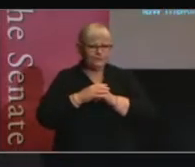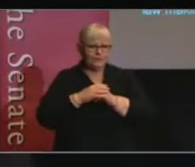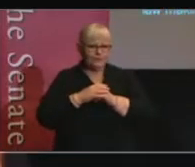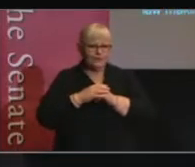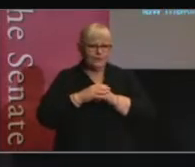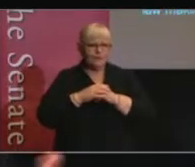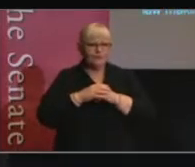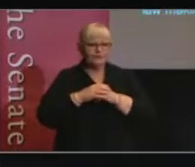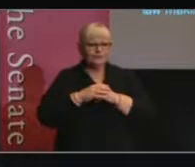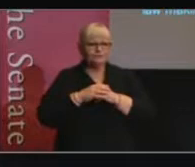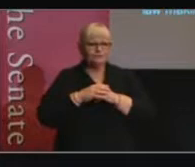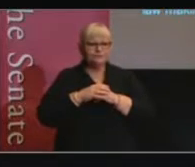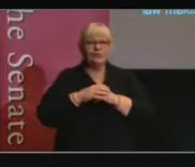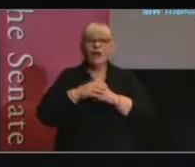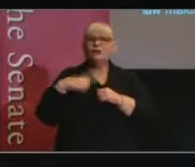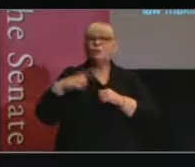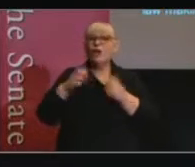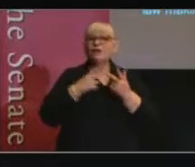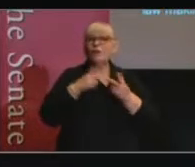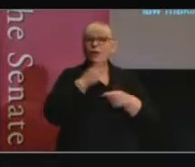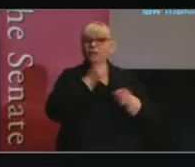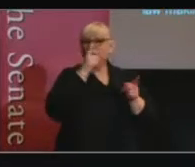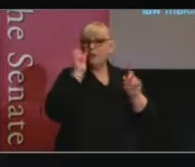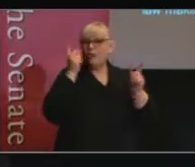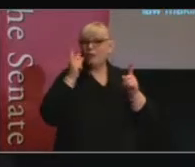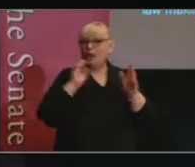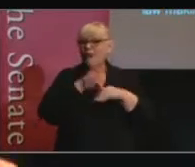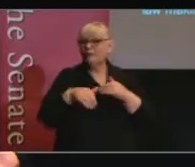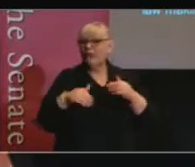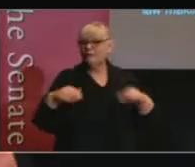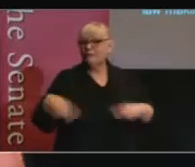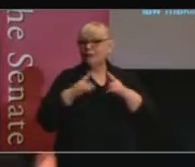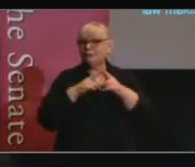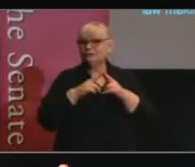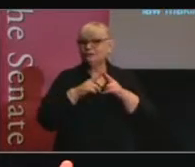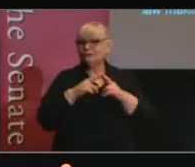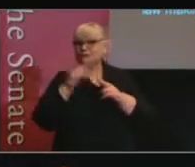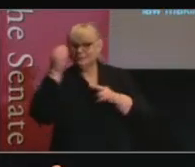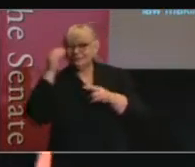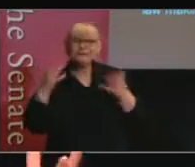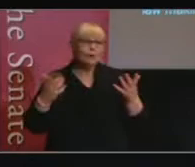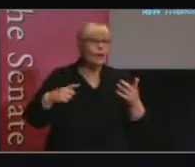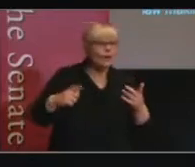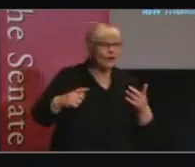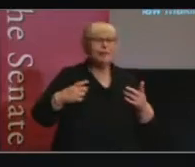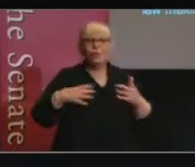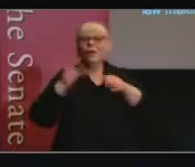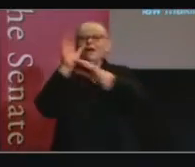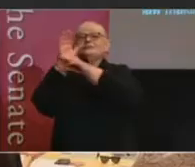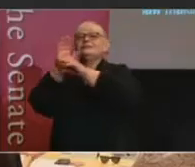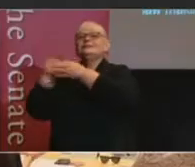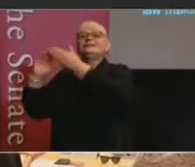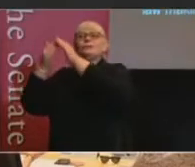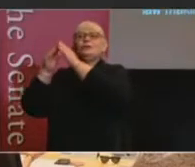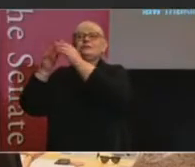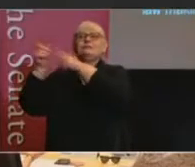Why might other people care about parliamentary committees? Well, the international community is interested in Australian